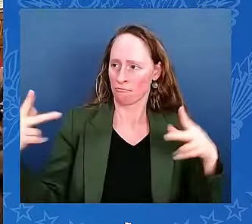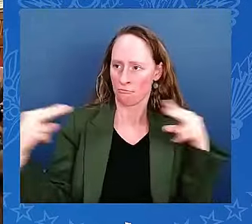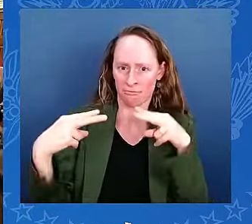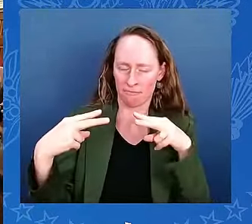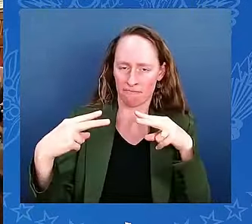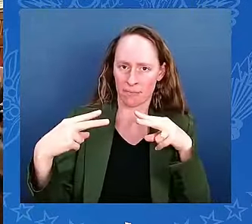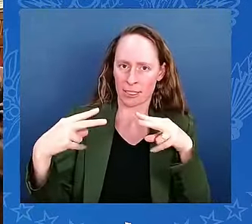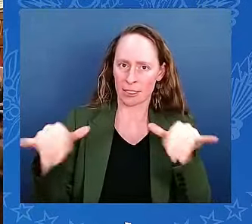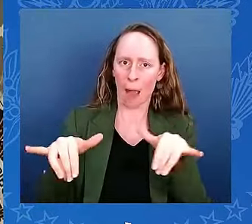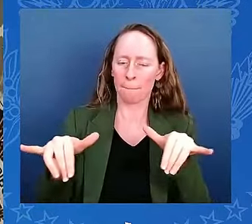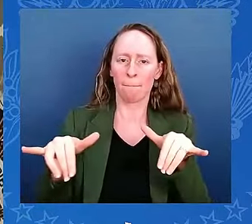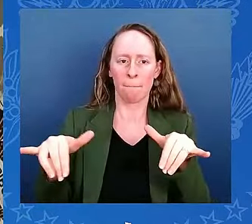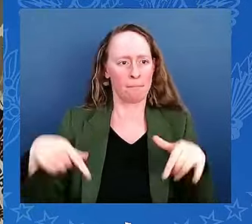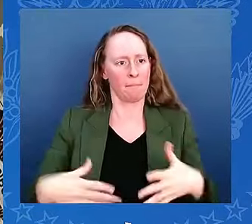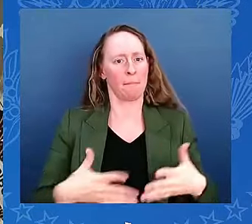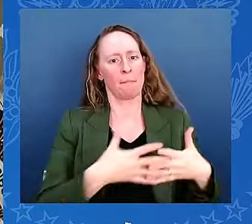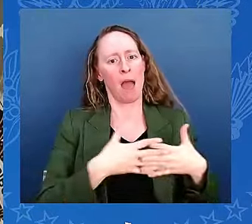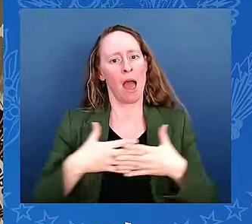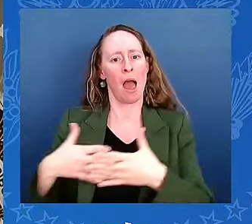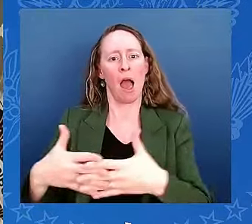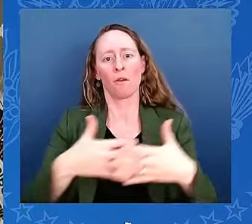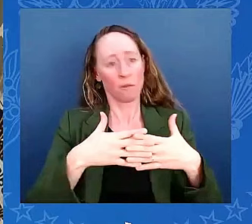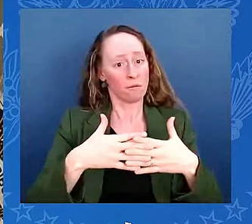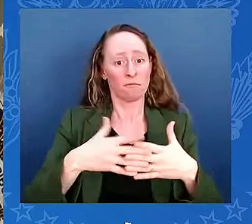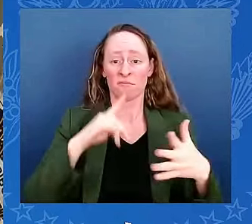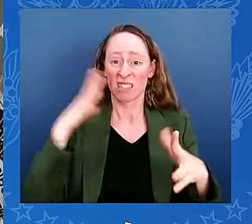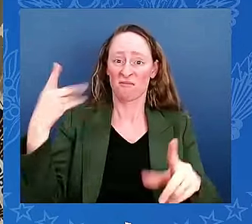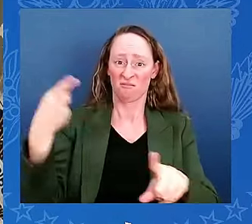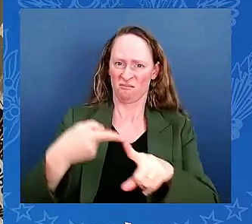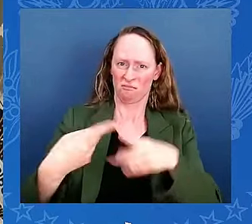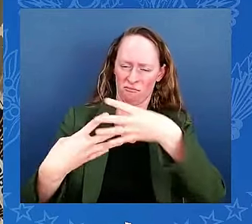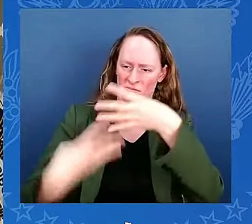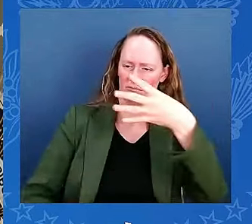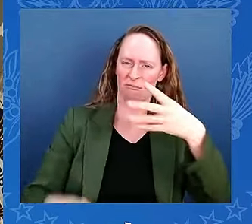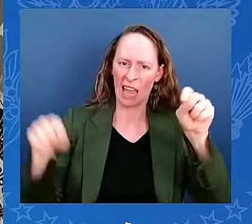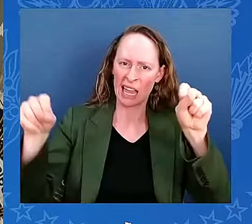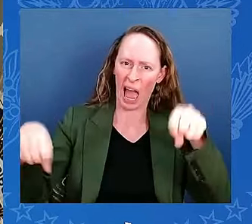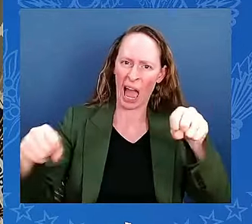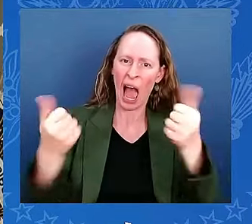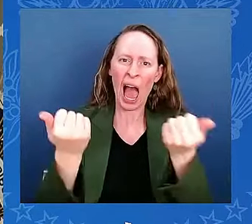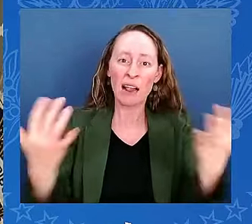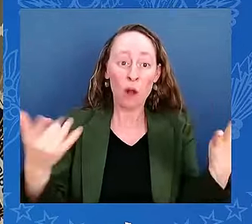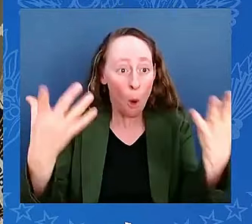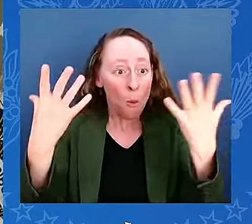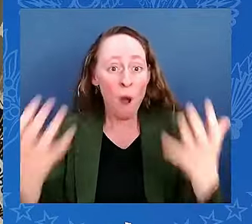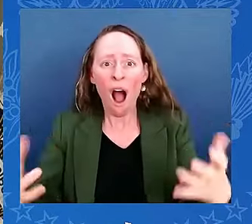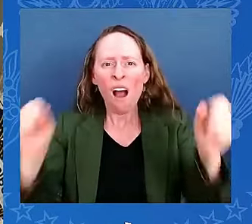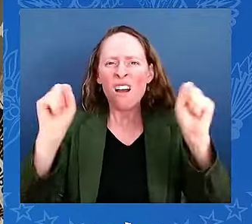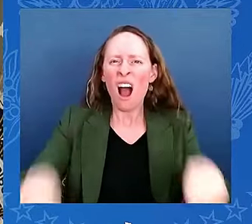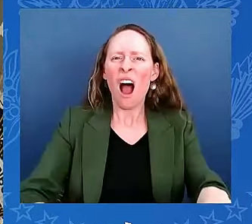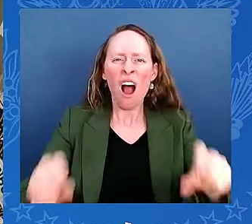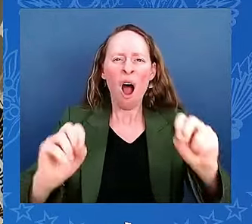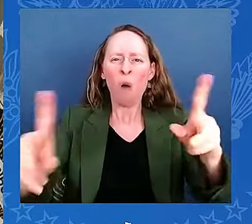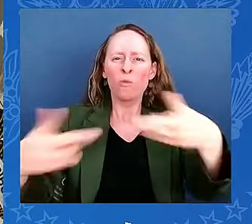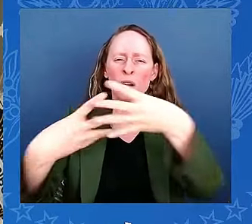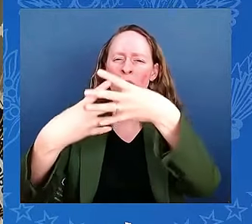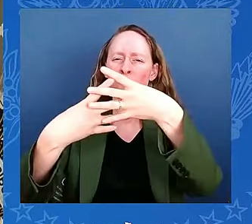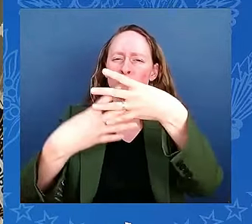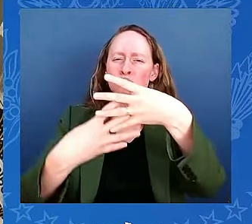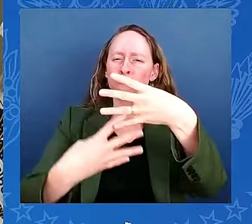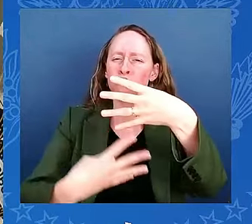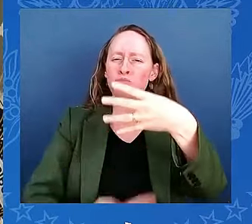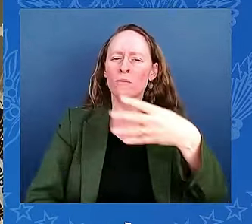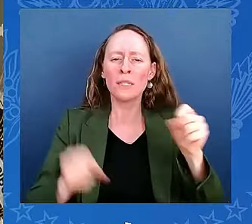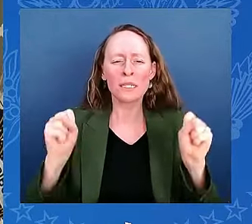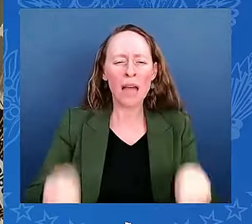anything possible. Only in America. We just heard a great surgeon general, and Vivek's become a friend,